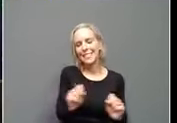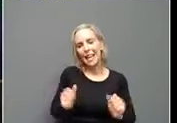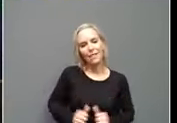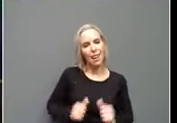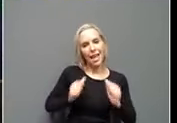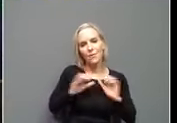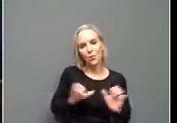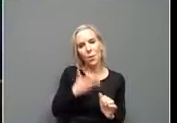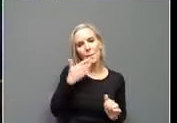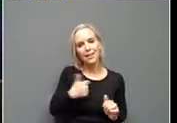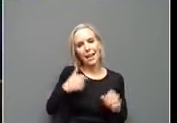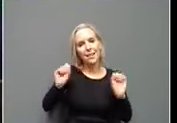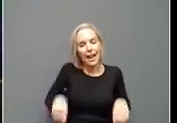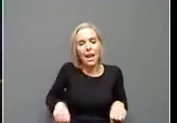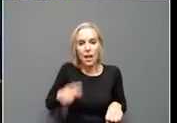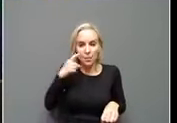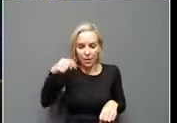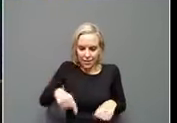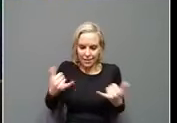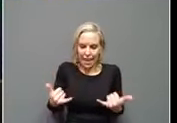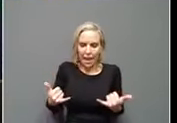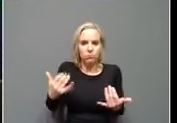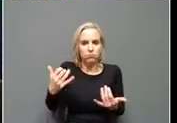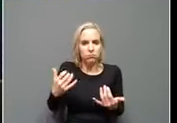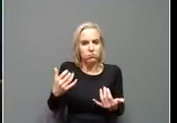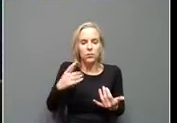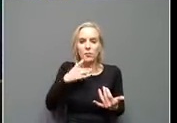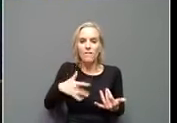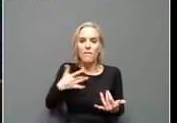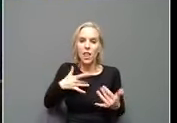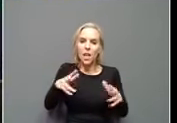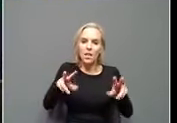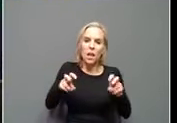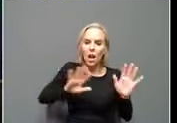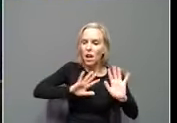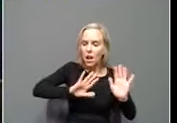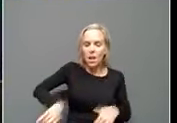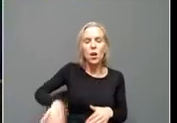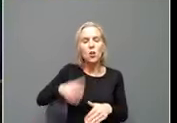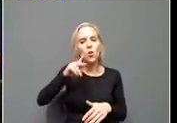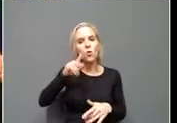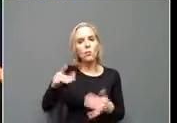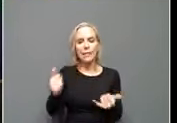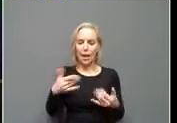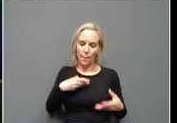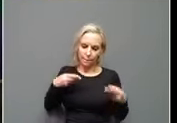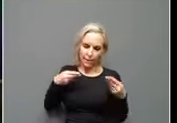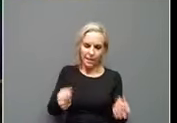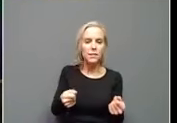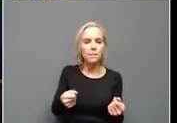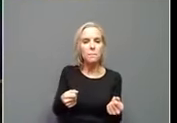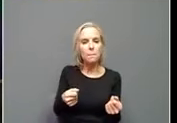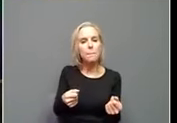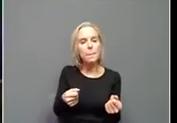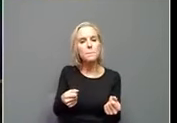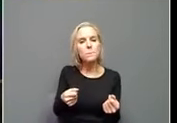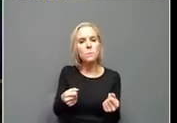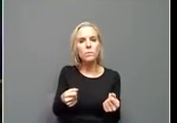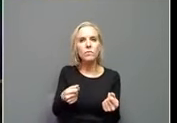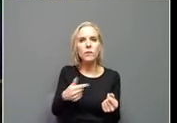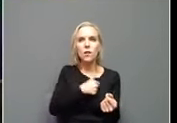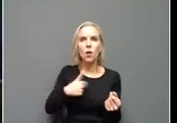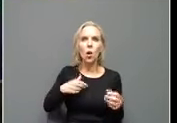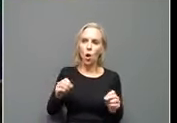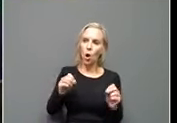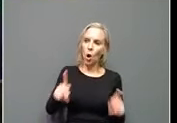I believe this is a time to be selfless. I believe this is a time to spend, um, our opportunity, our